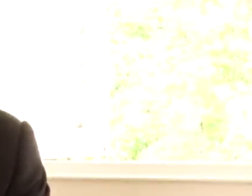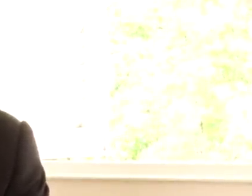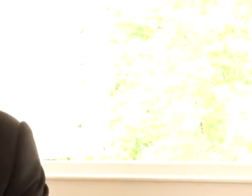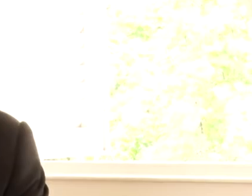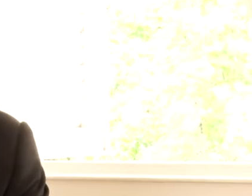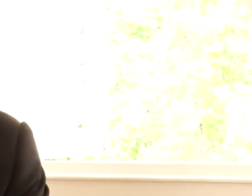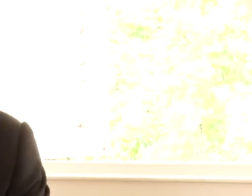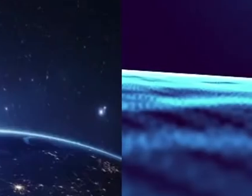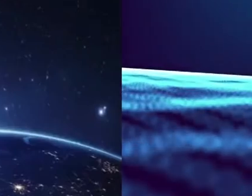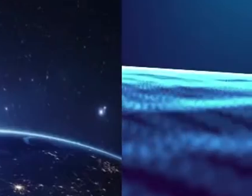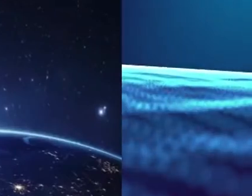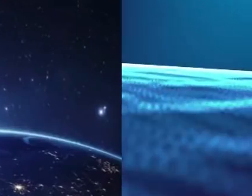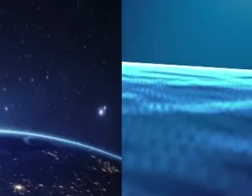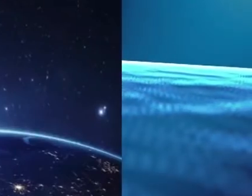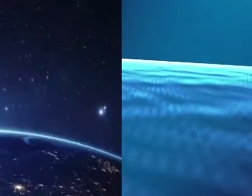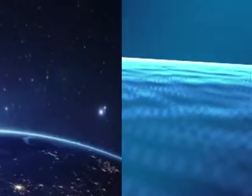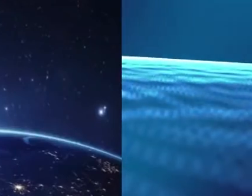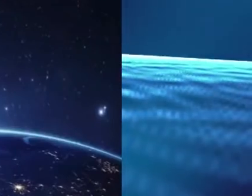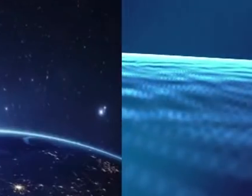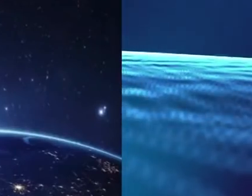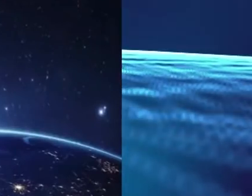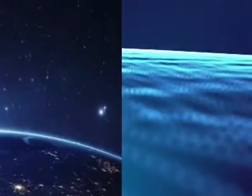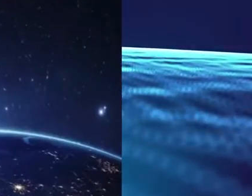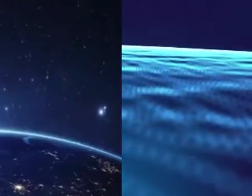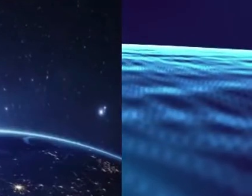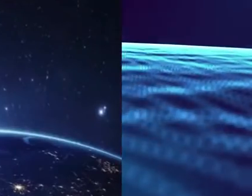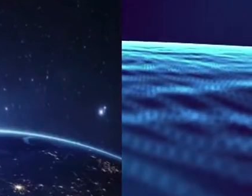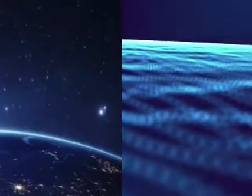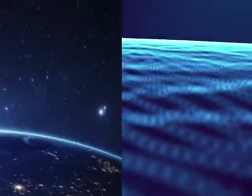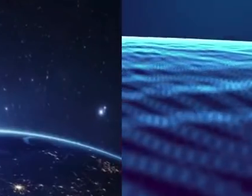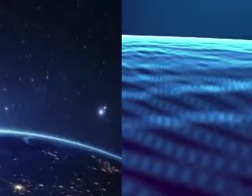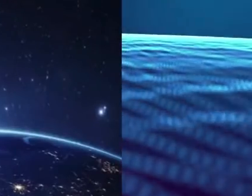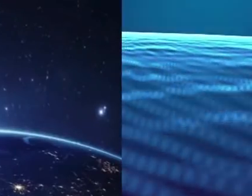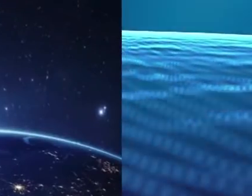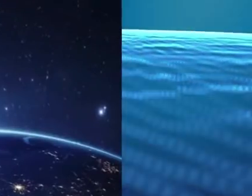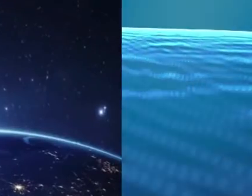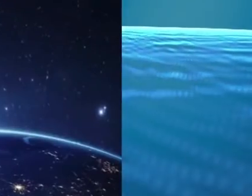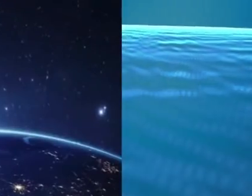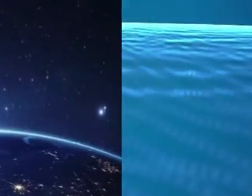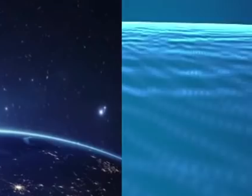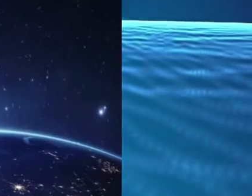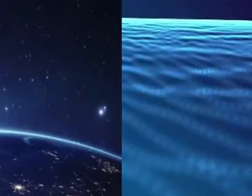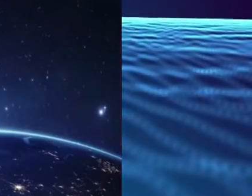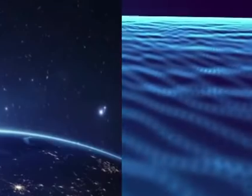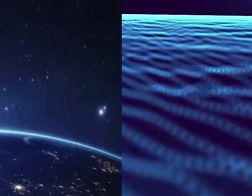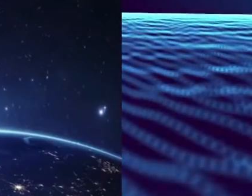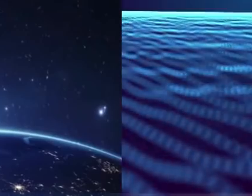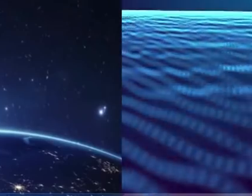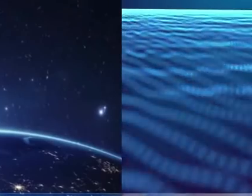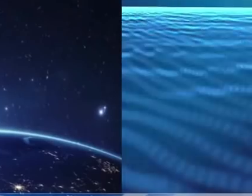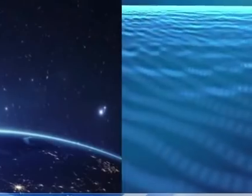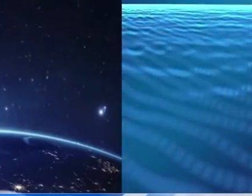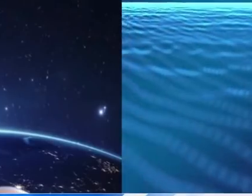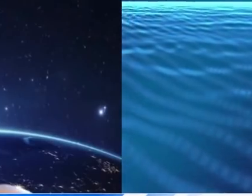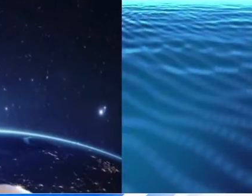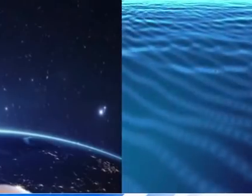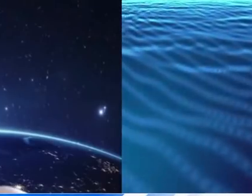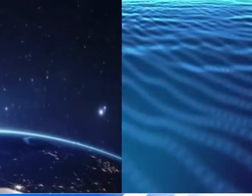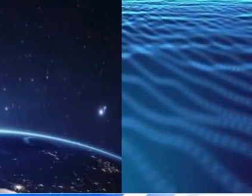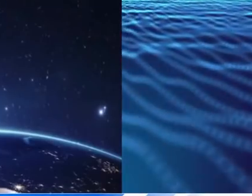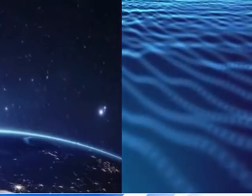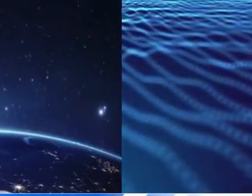Thanks a lot, David. I just really want to encourage persons, if they can, to